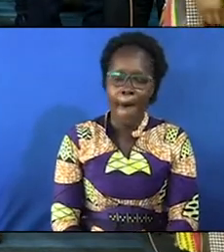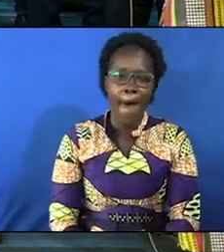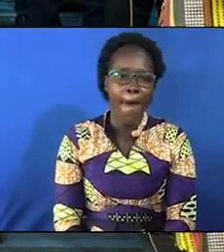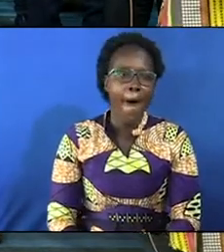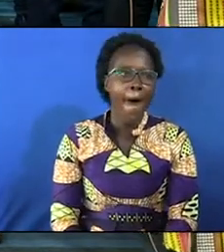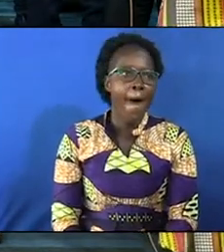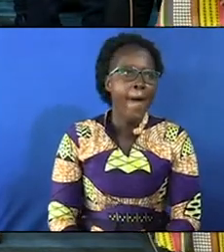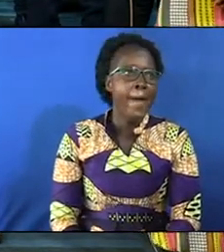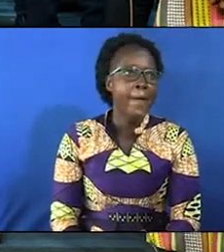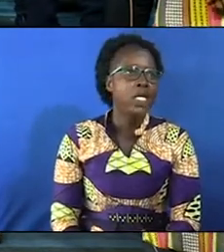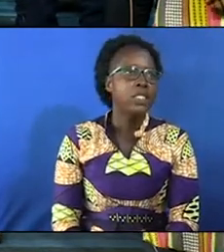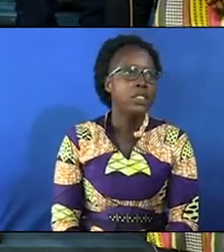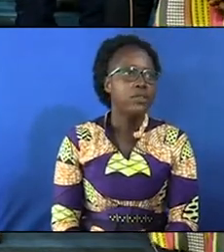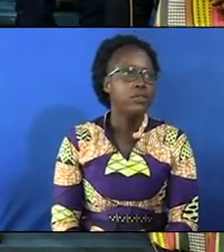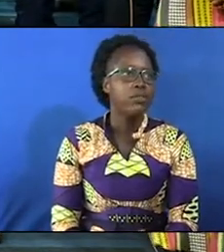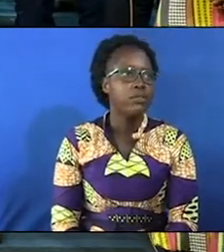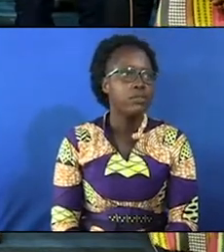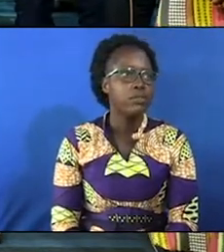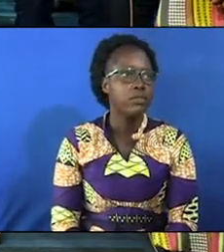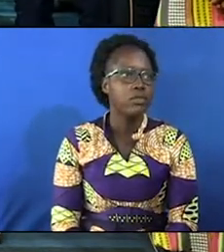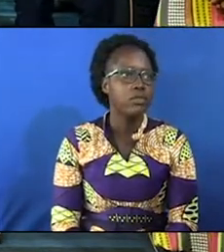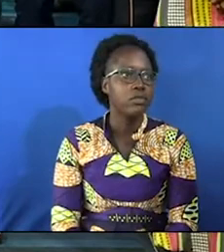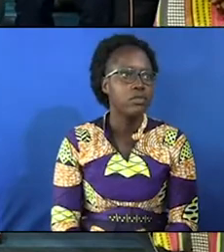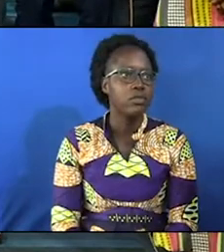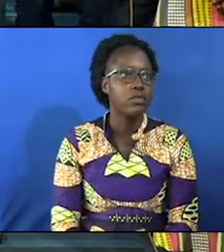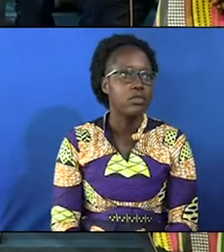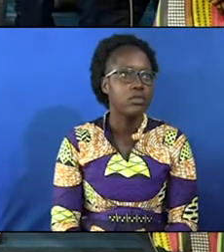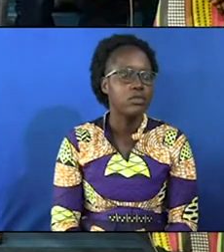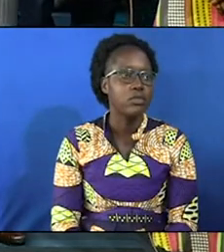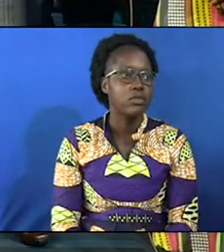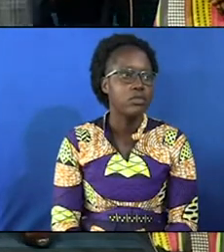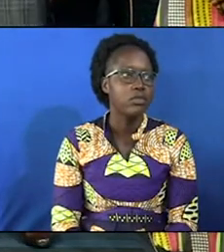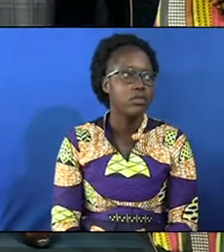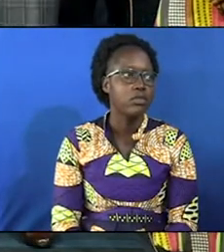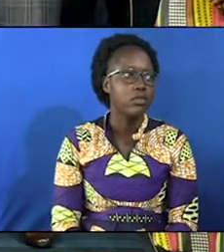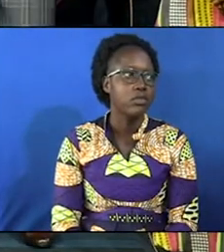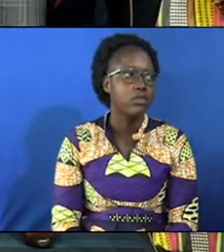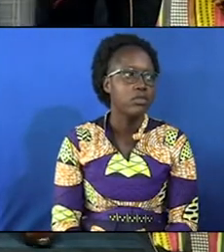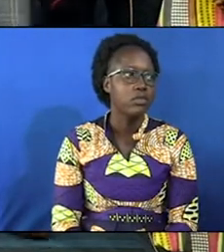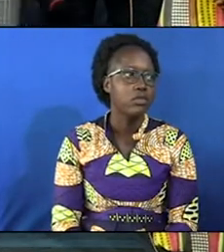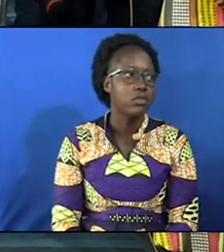behind the pulpit for prayer request pastor will pray